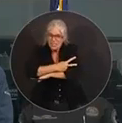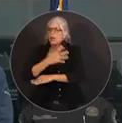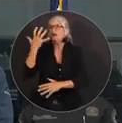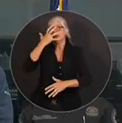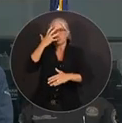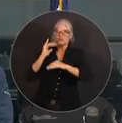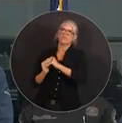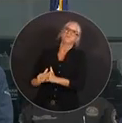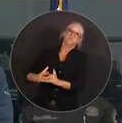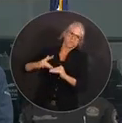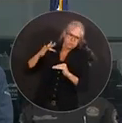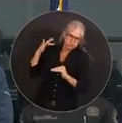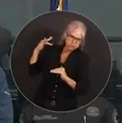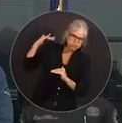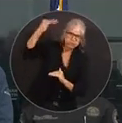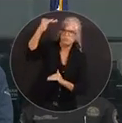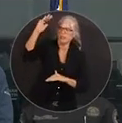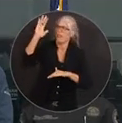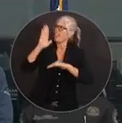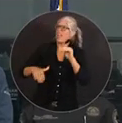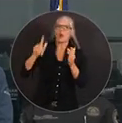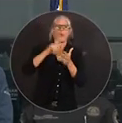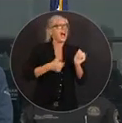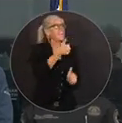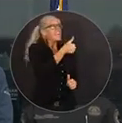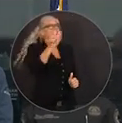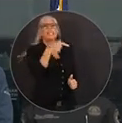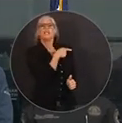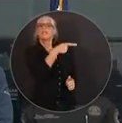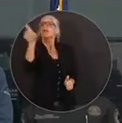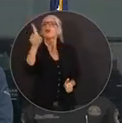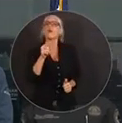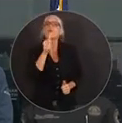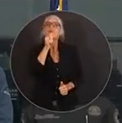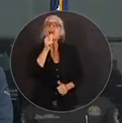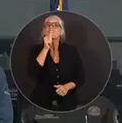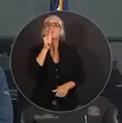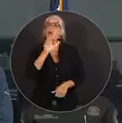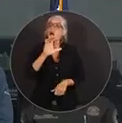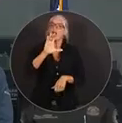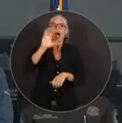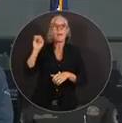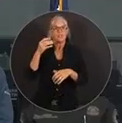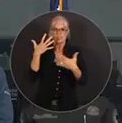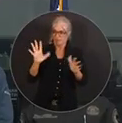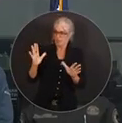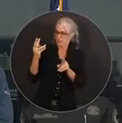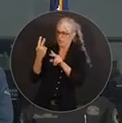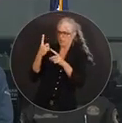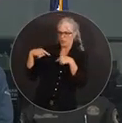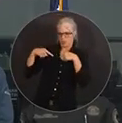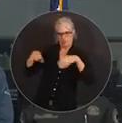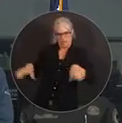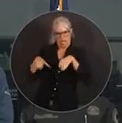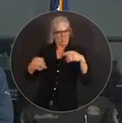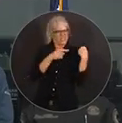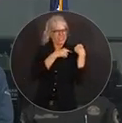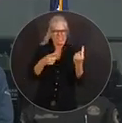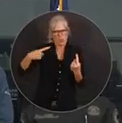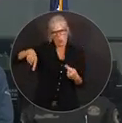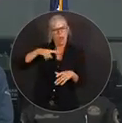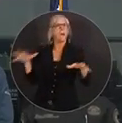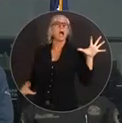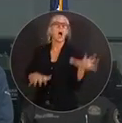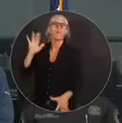contractor has been able to do in the entire time since Hurricane Helene. So we appreciate what they're doing. They've been working around the clock,